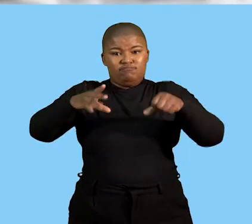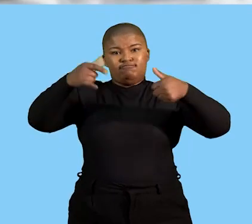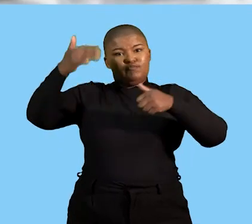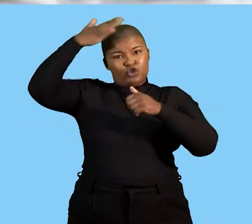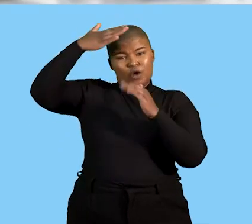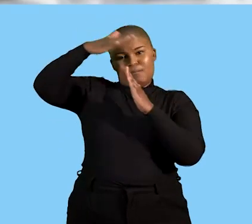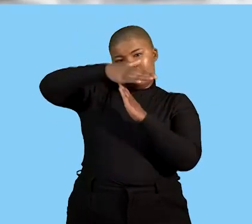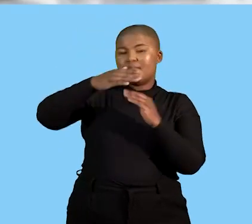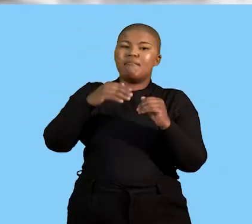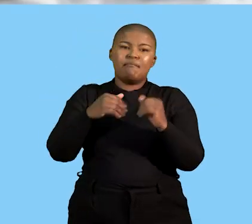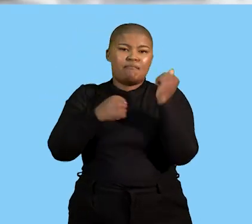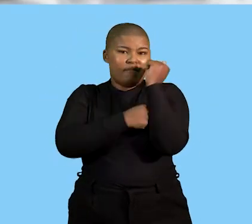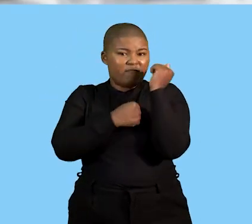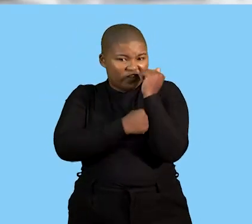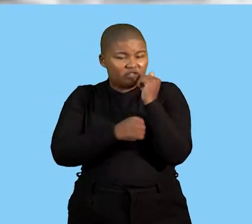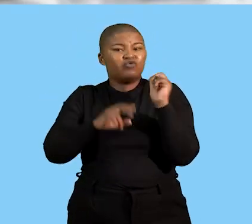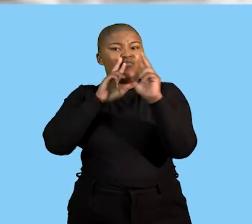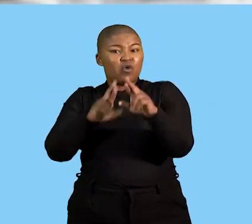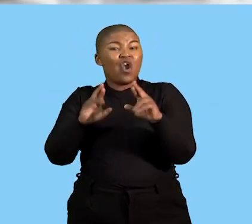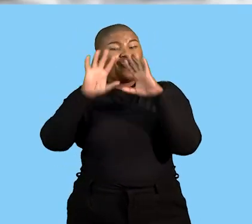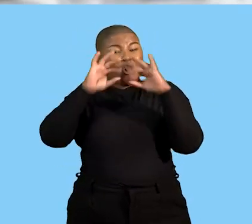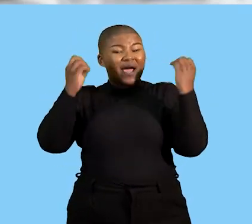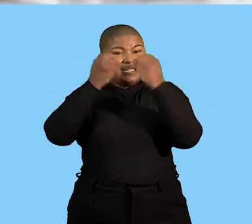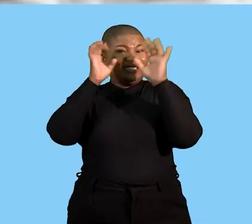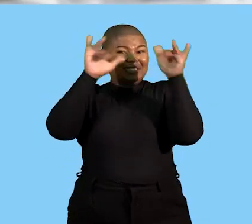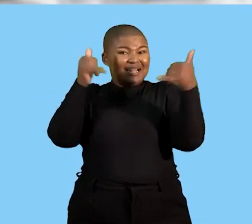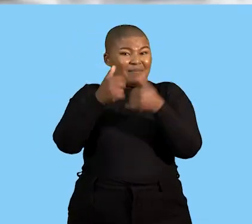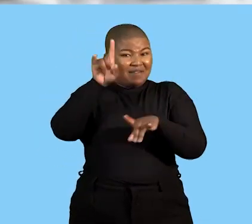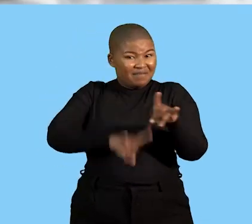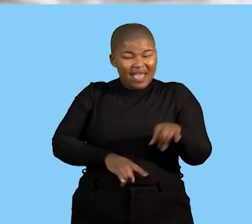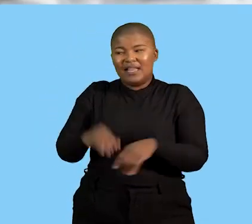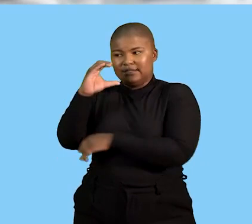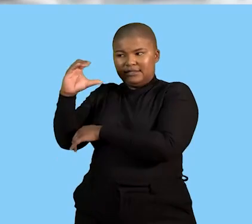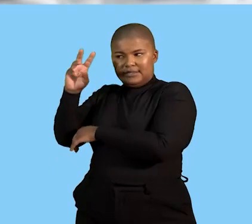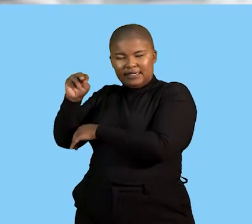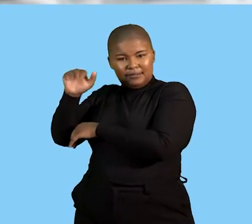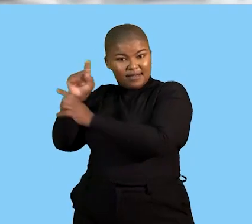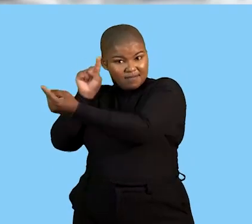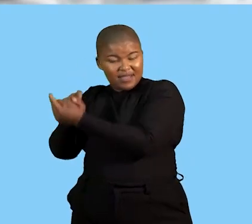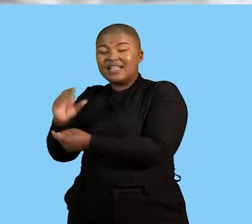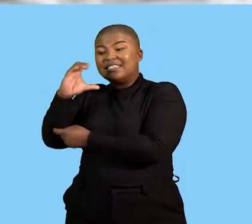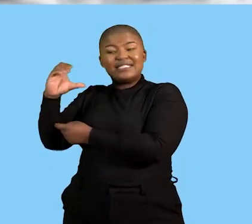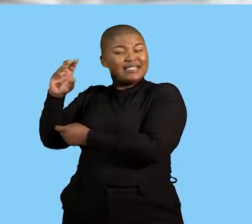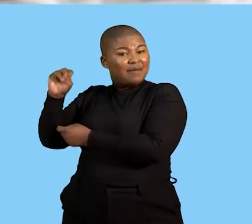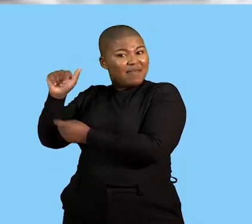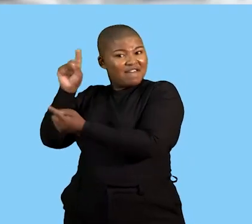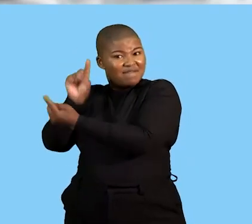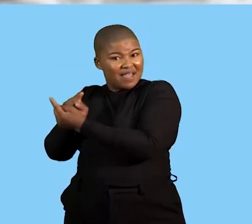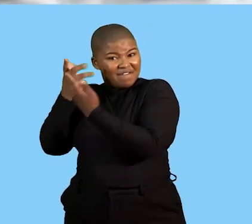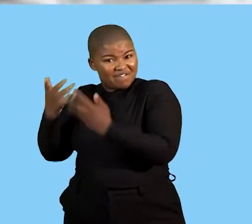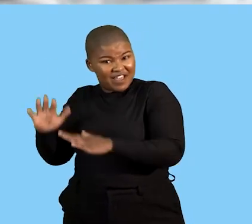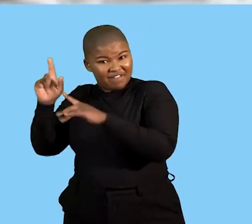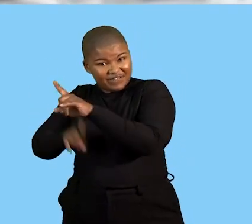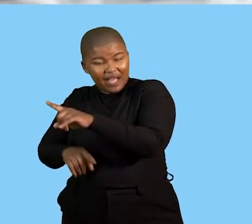you go to top which is the last then if the organization fails you move to ccma if ccma also fails then you